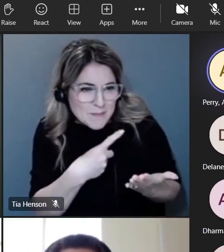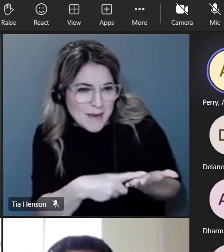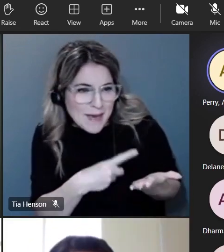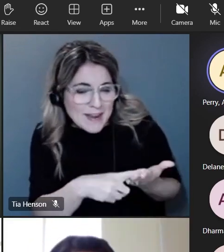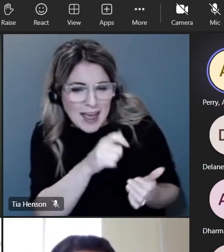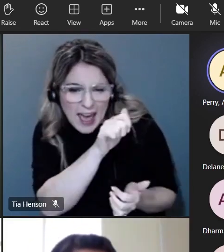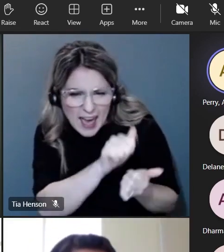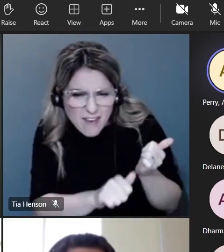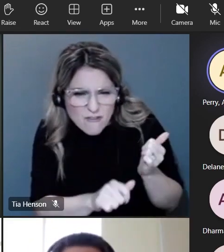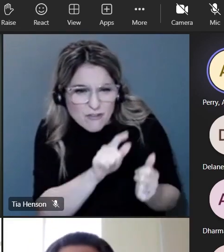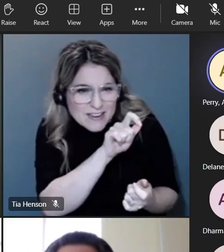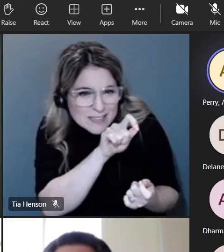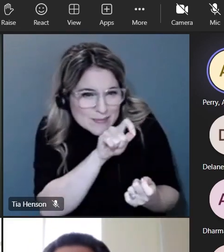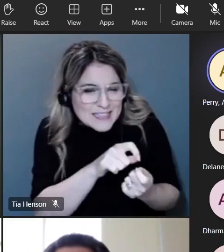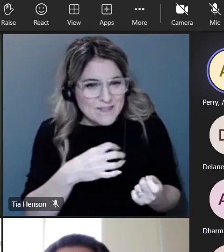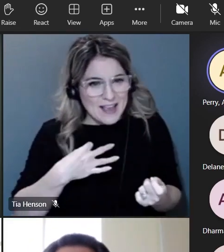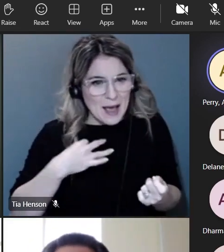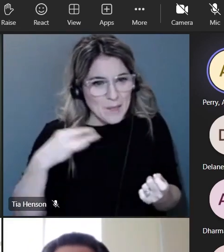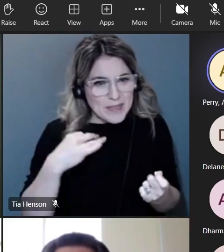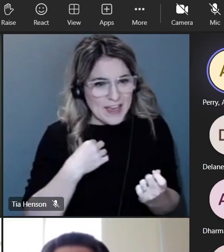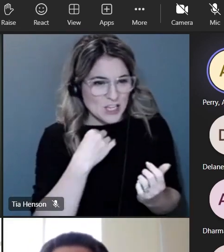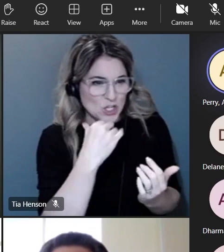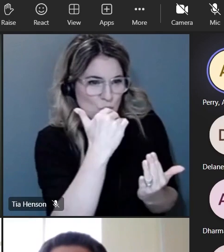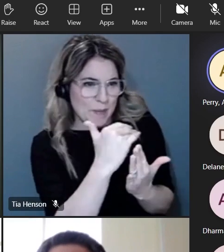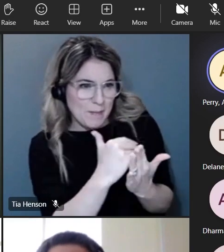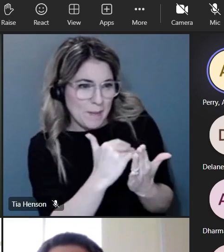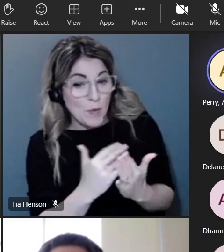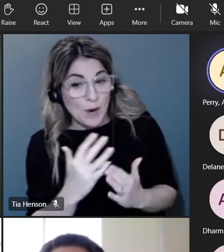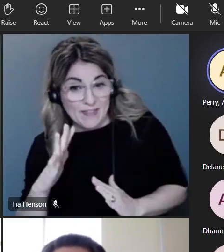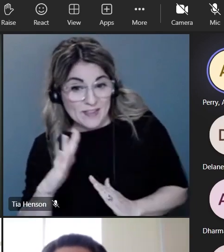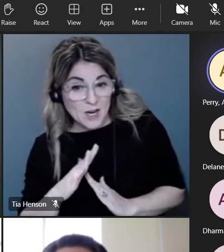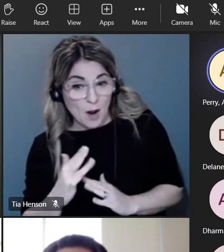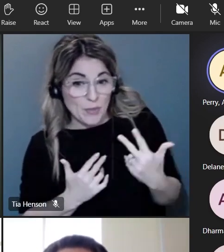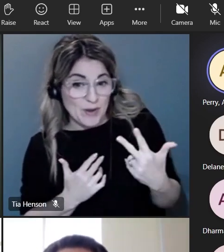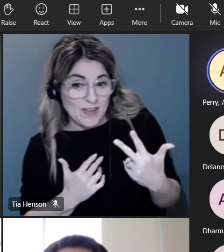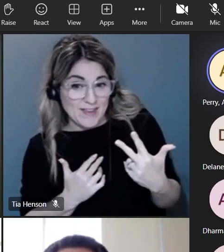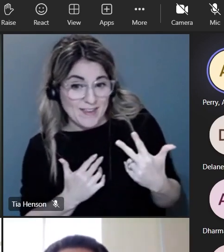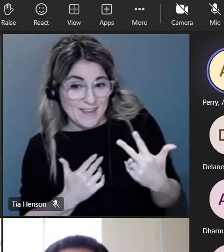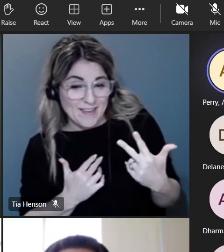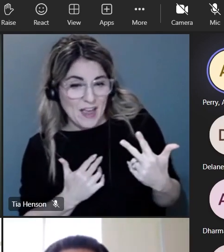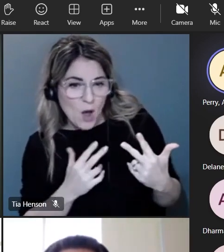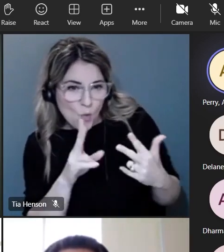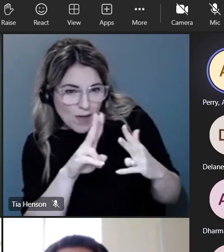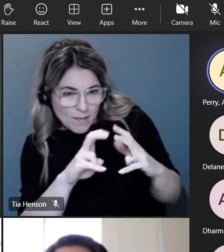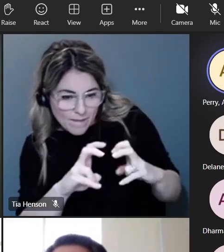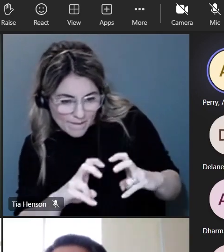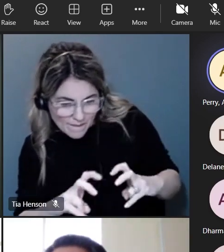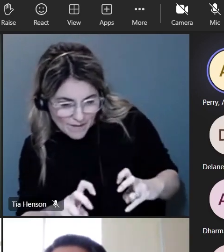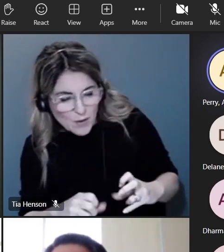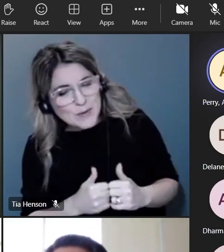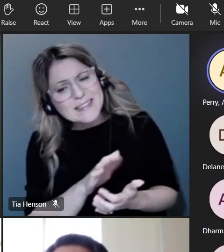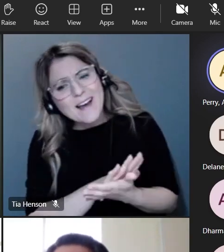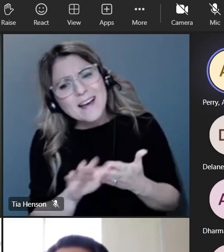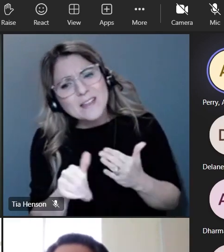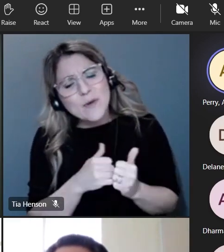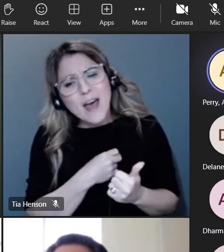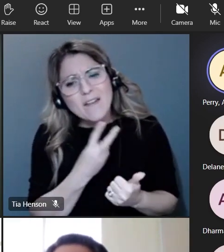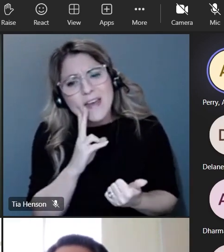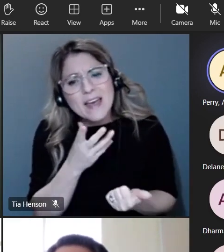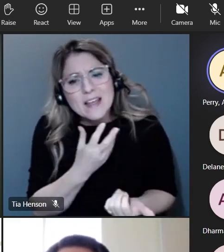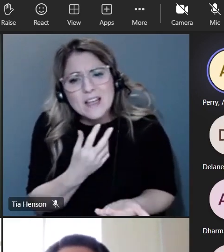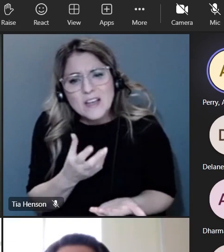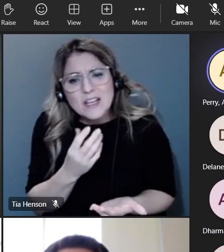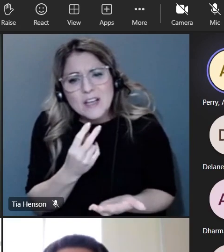a list of the top three we broke it down and it was just really nice having a student voice to be able to